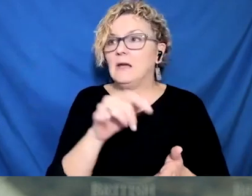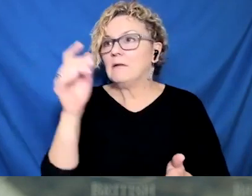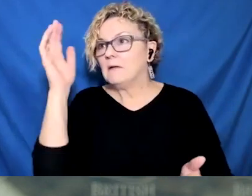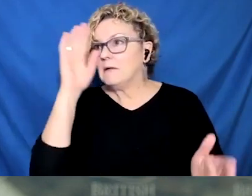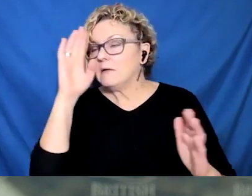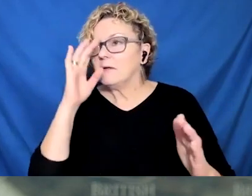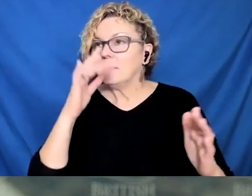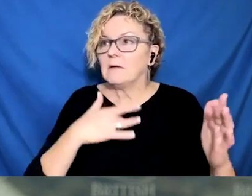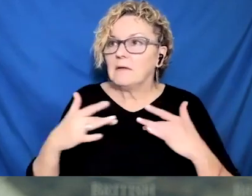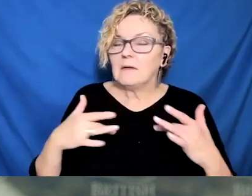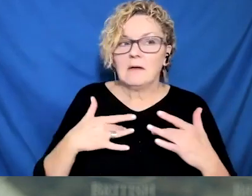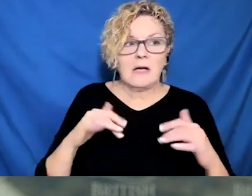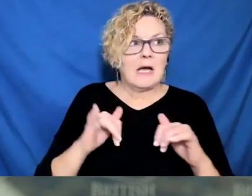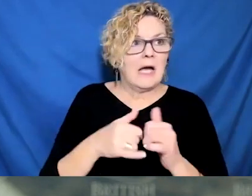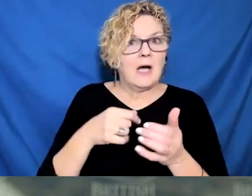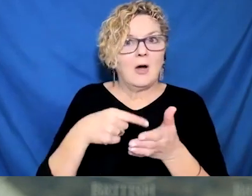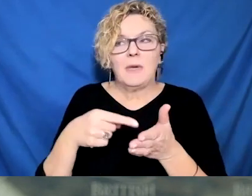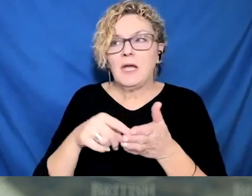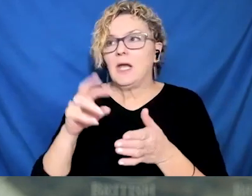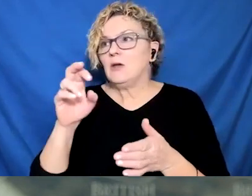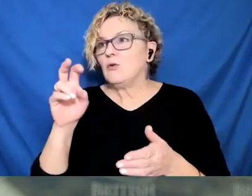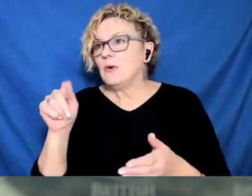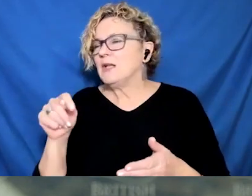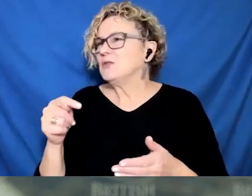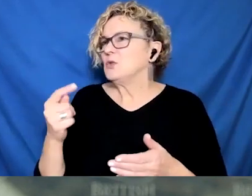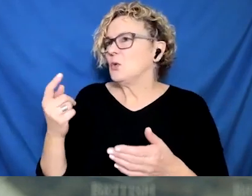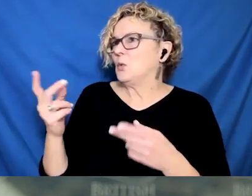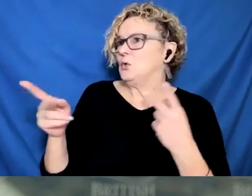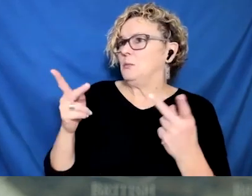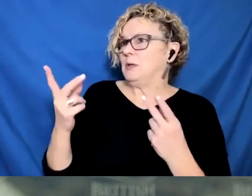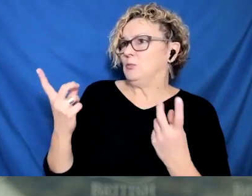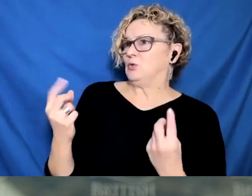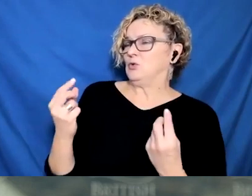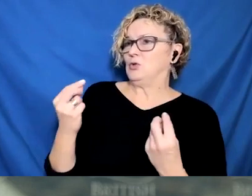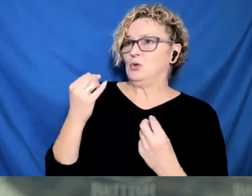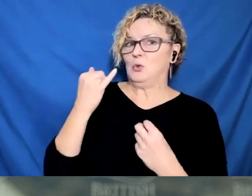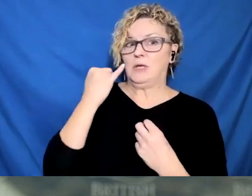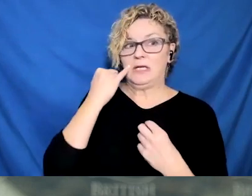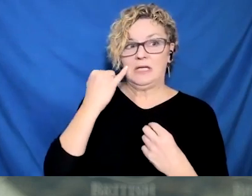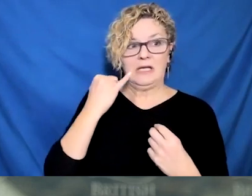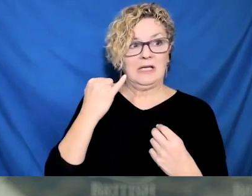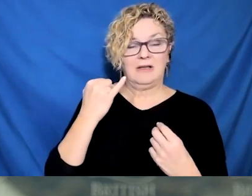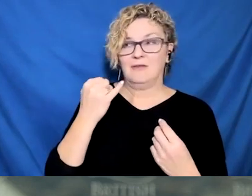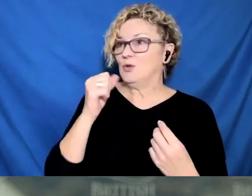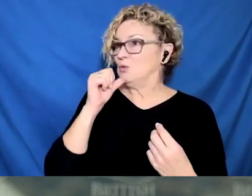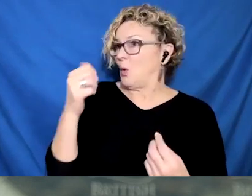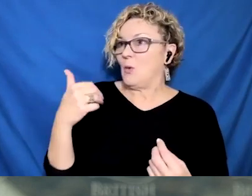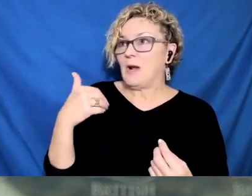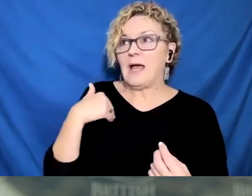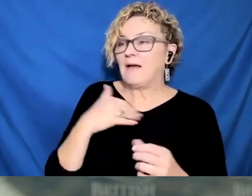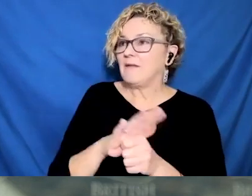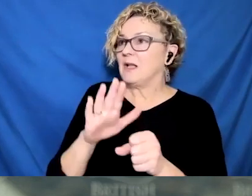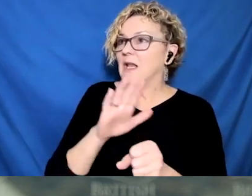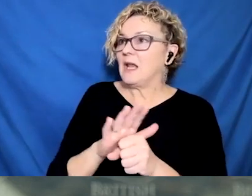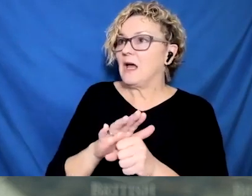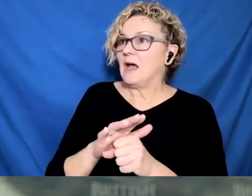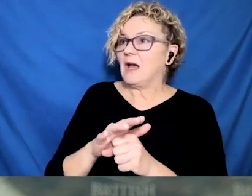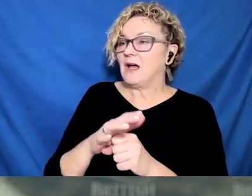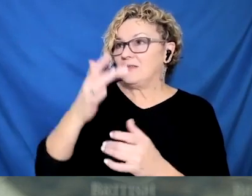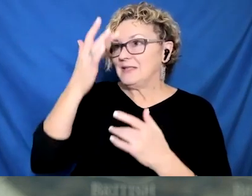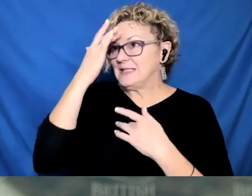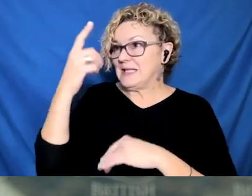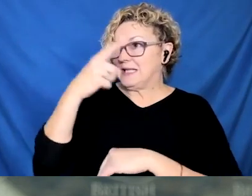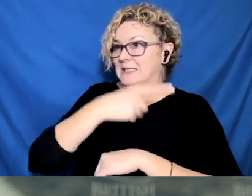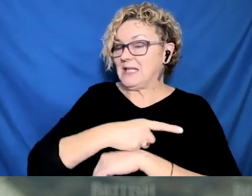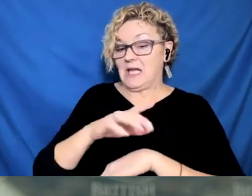put province with our province wide sick day plan into place. And this illustrates the importance of that plan.